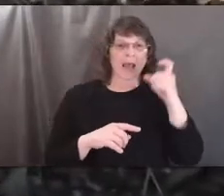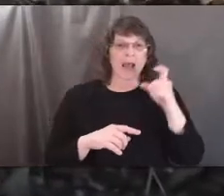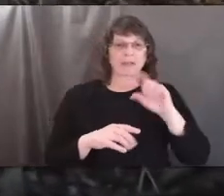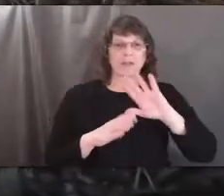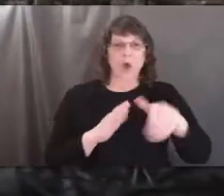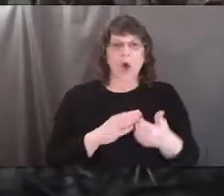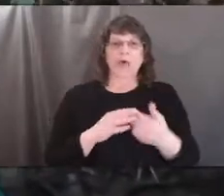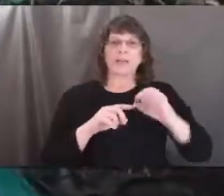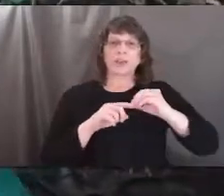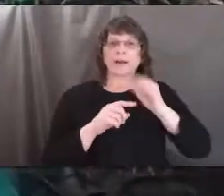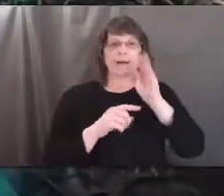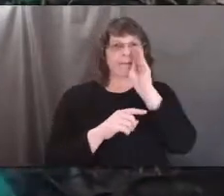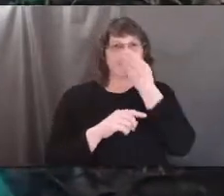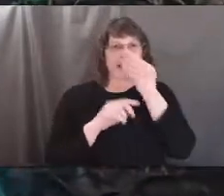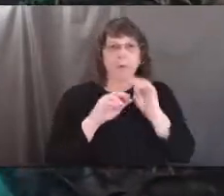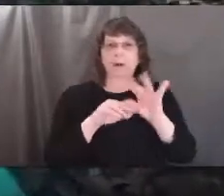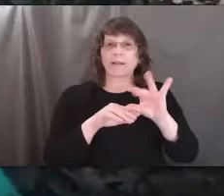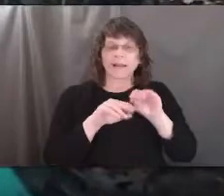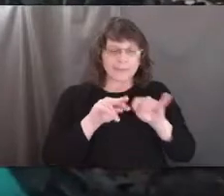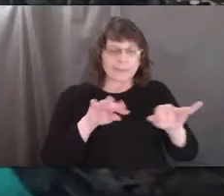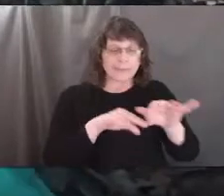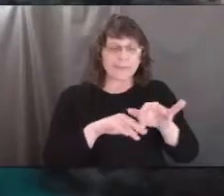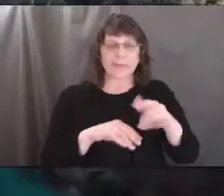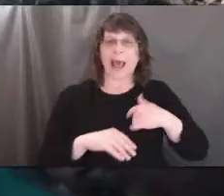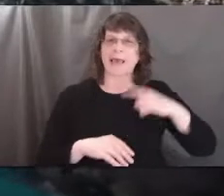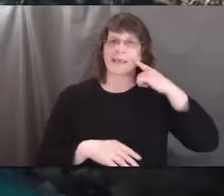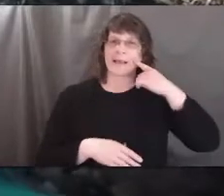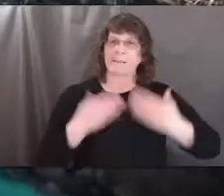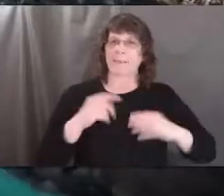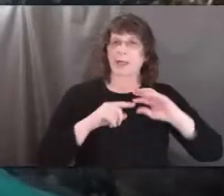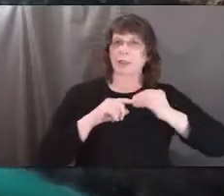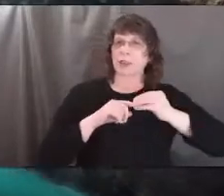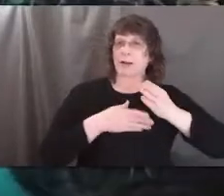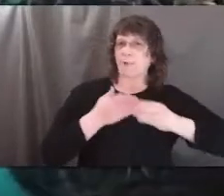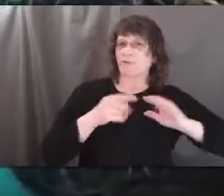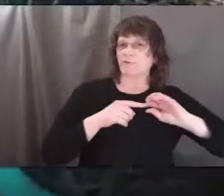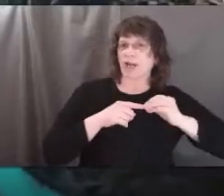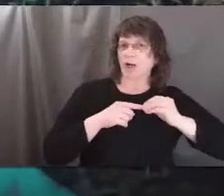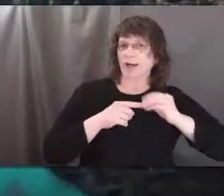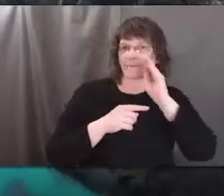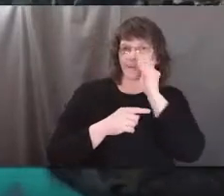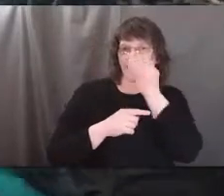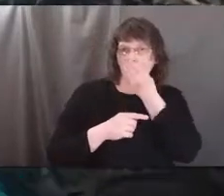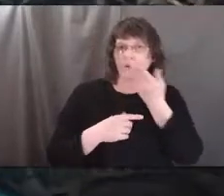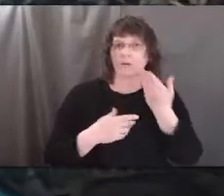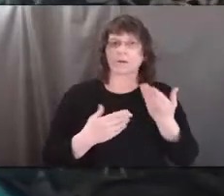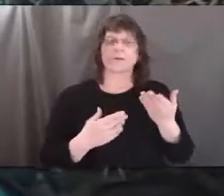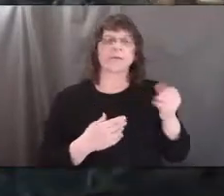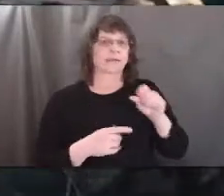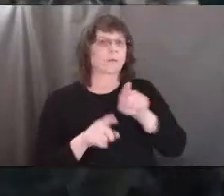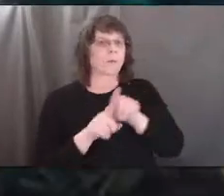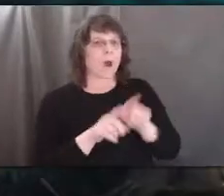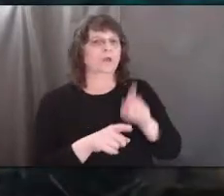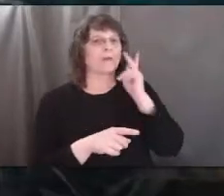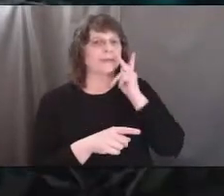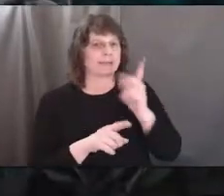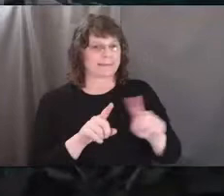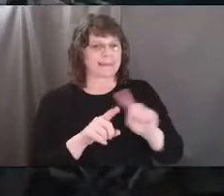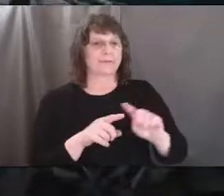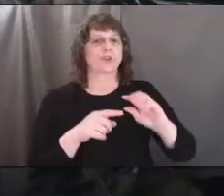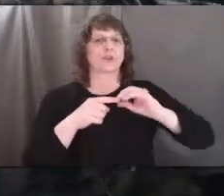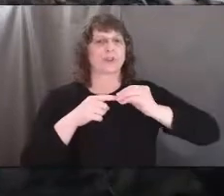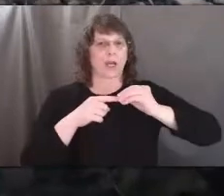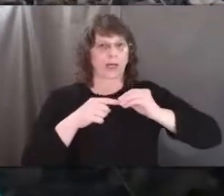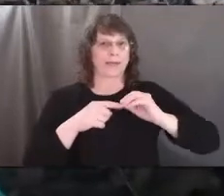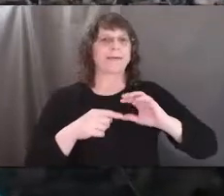these cherry petals that I'm seeing around, I wonder if it's maybe a part of a cherry flower. And yes, also I'm seeing a lot of cherry petals.